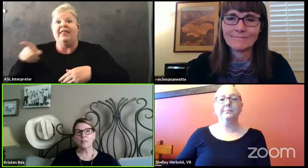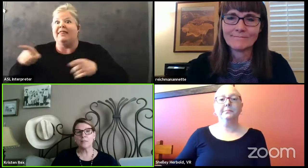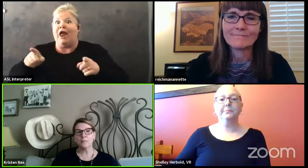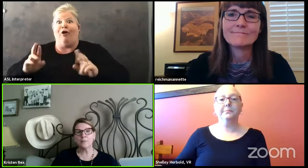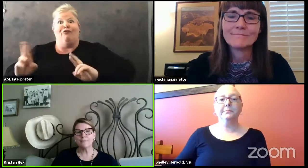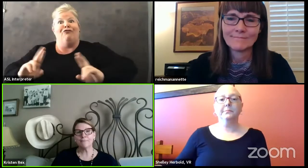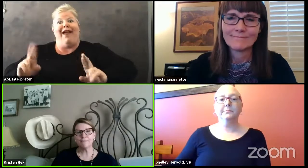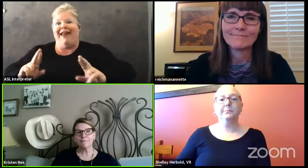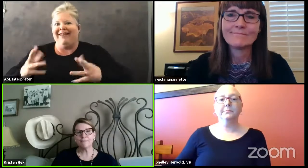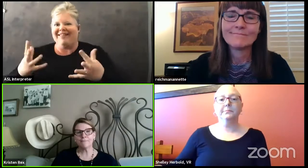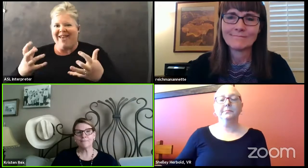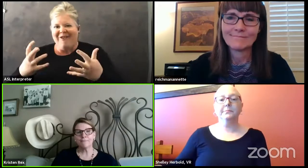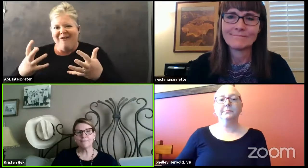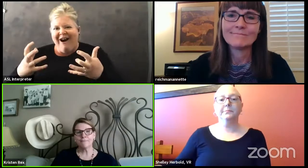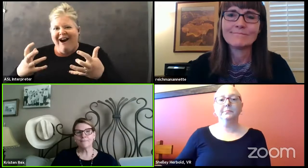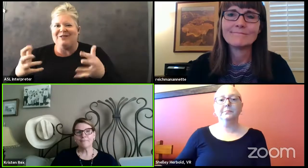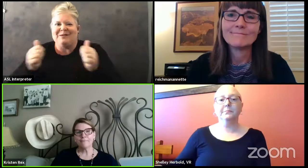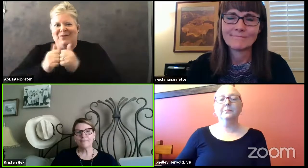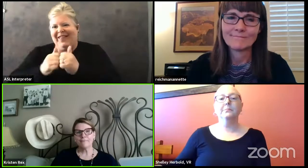work with their kids.